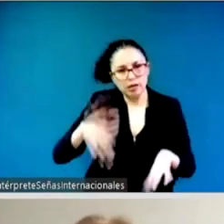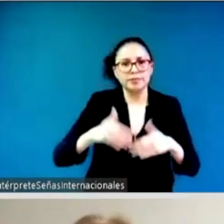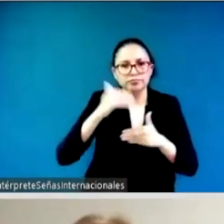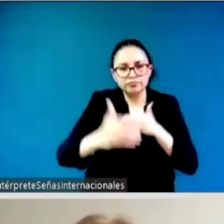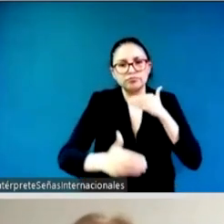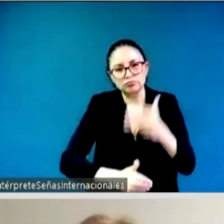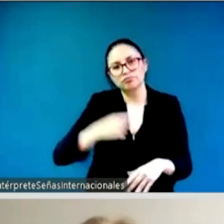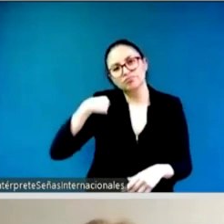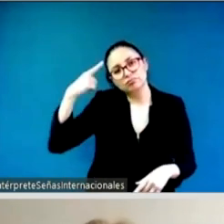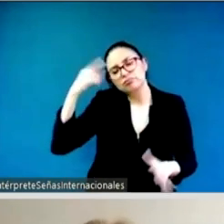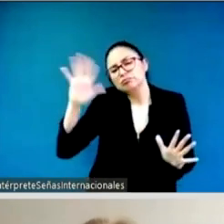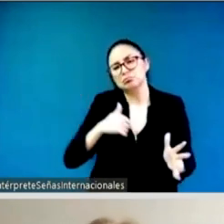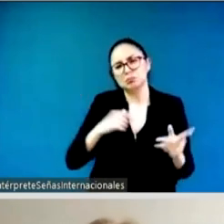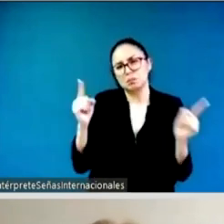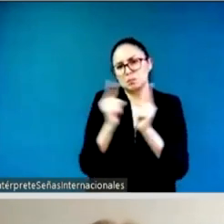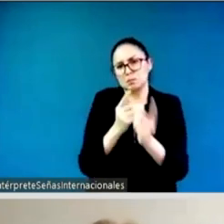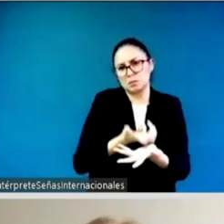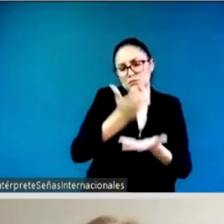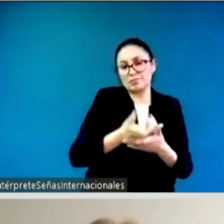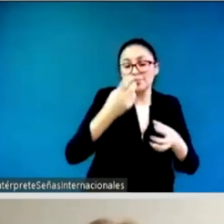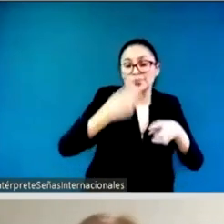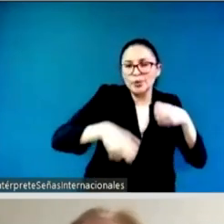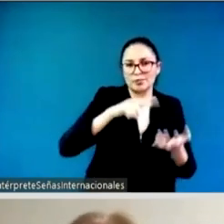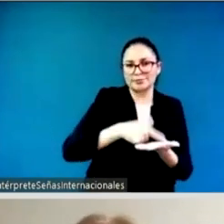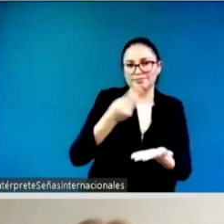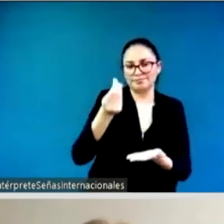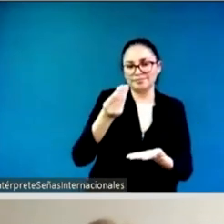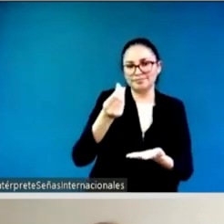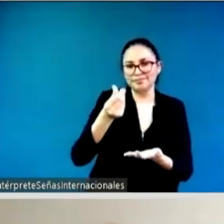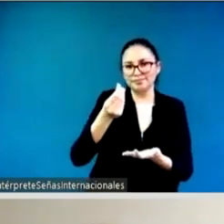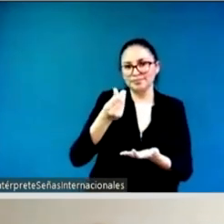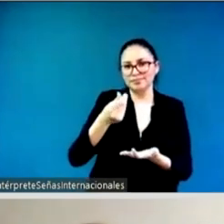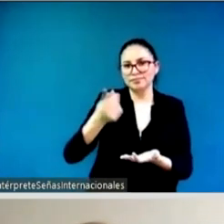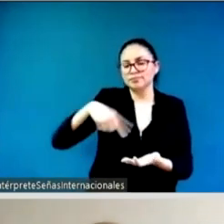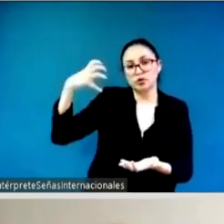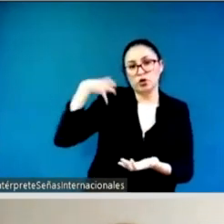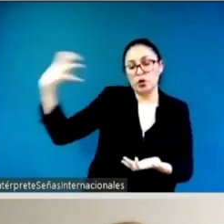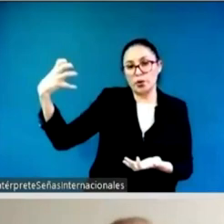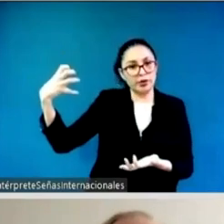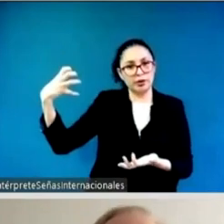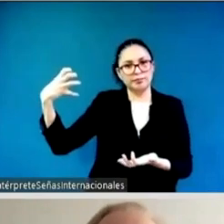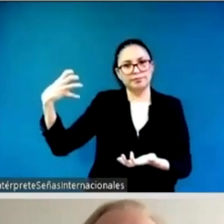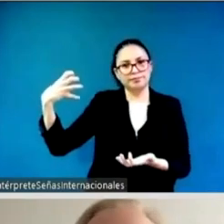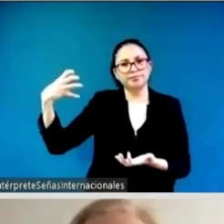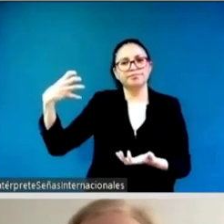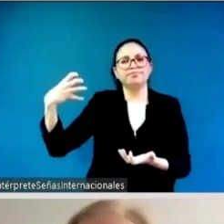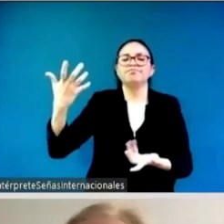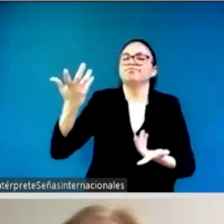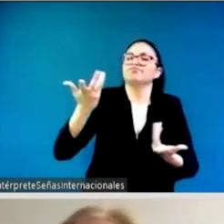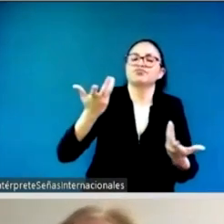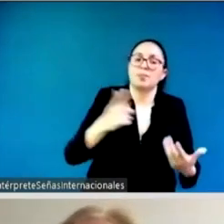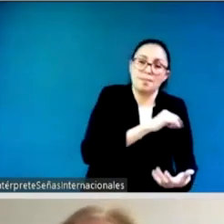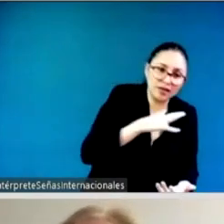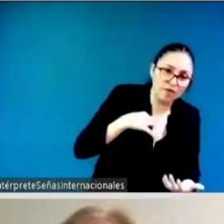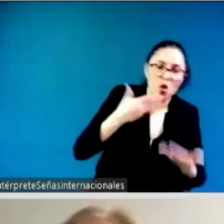if the private sector re and i can see this at least happening at at some point uh and with some companies